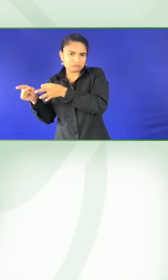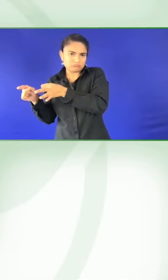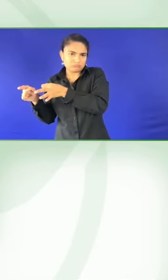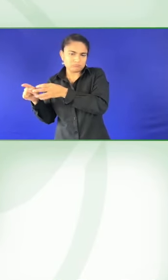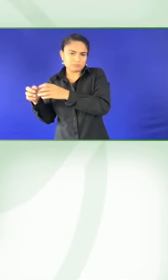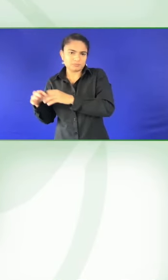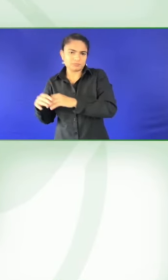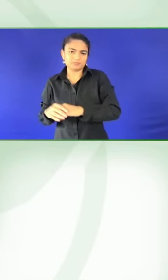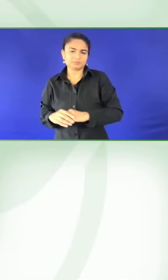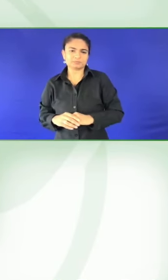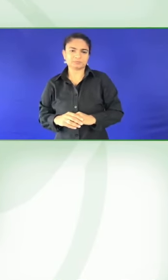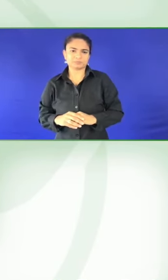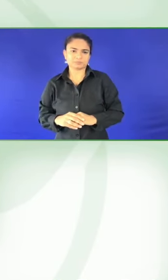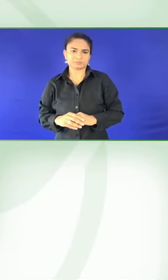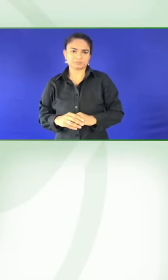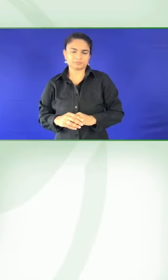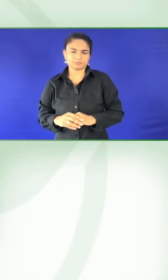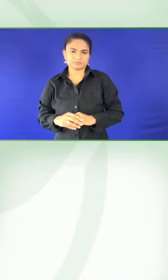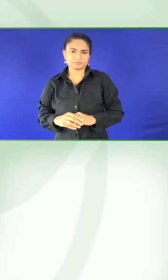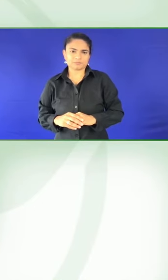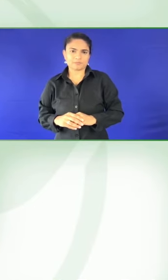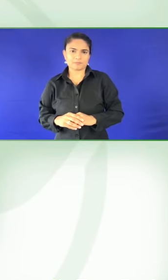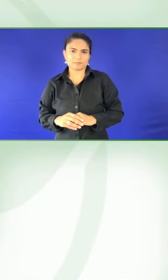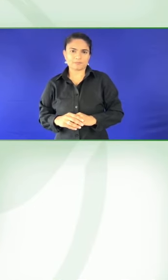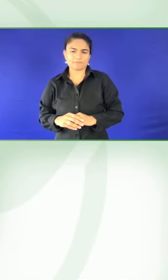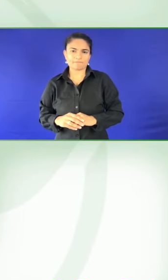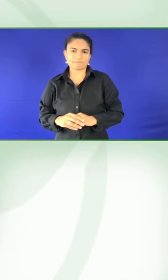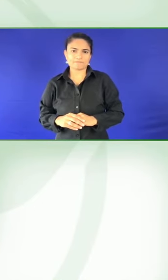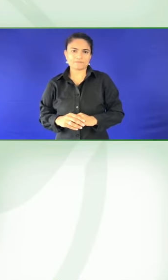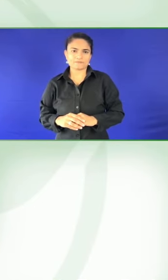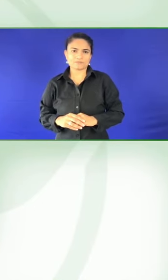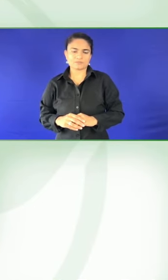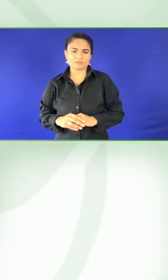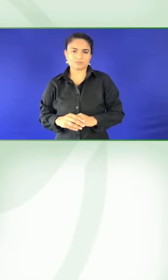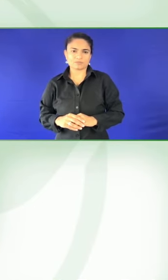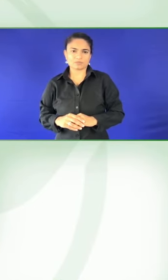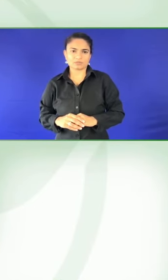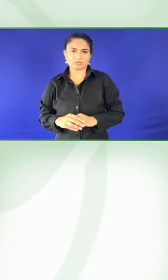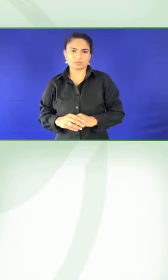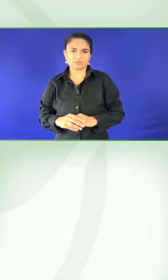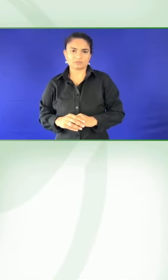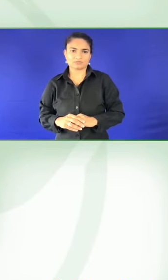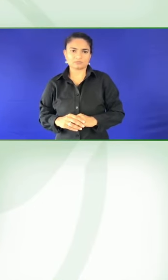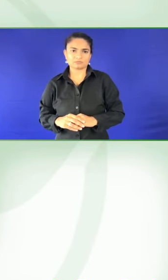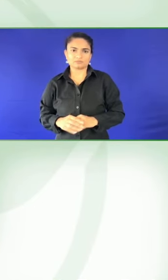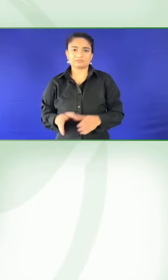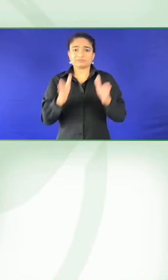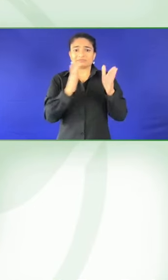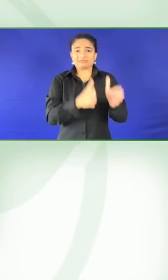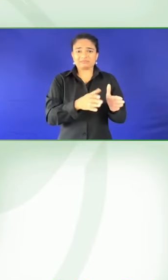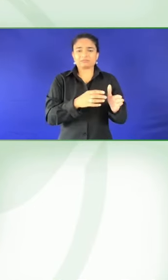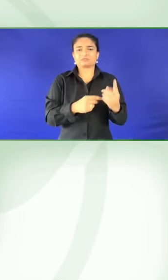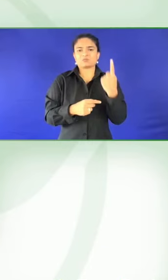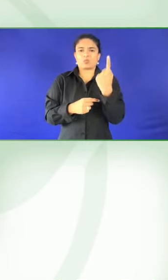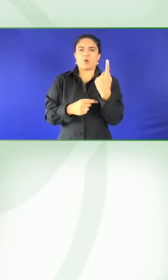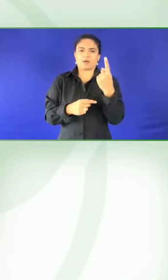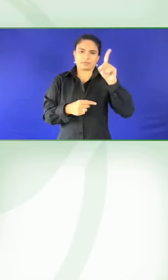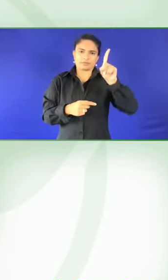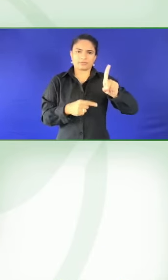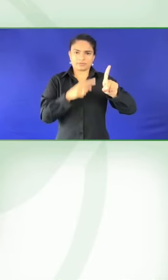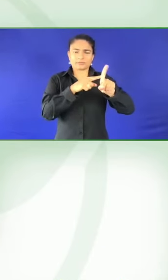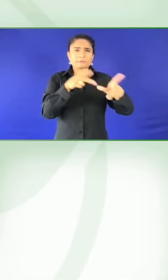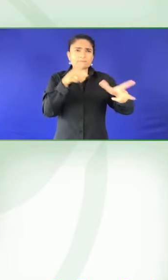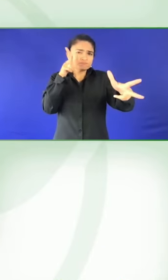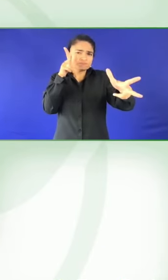ones with a larger description and less poetic like this one that